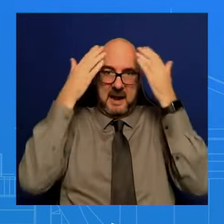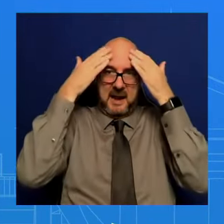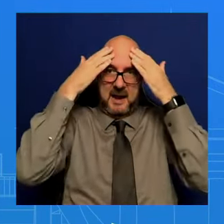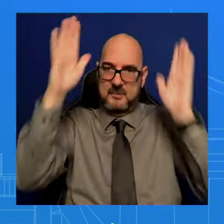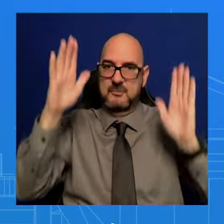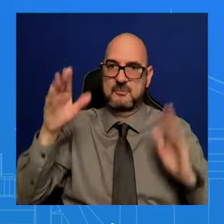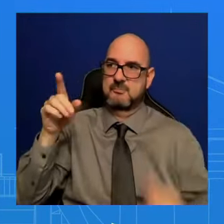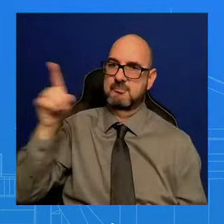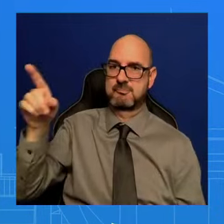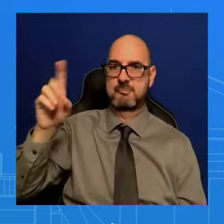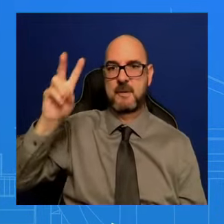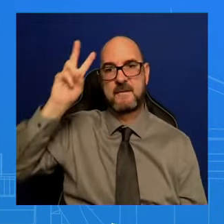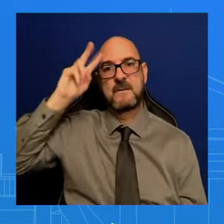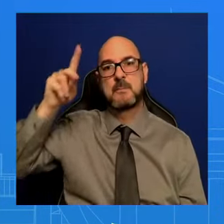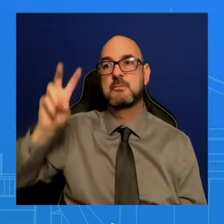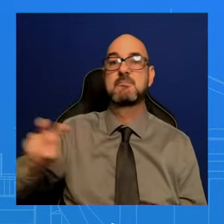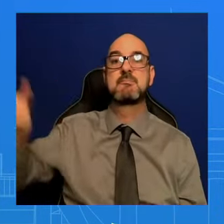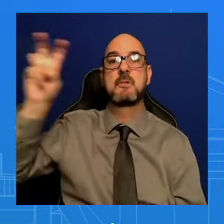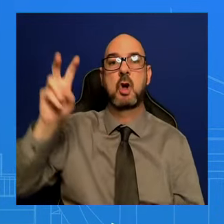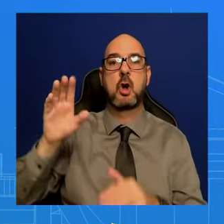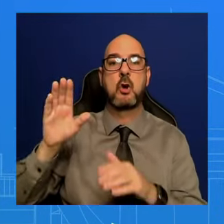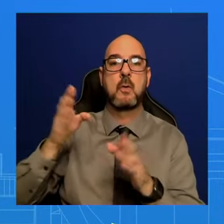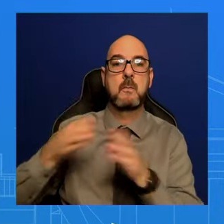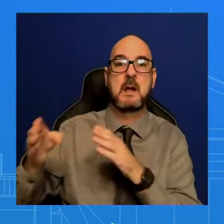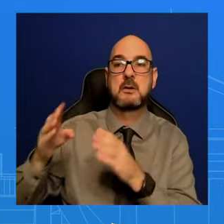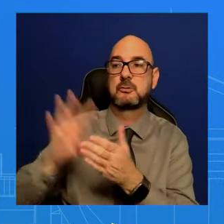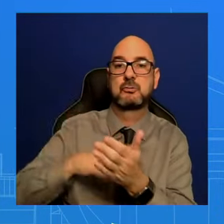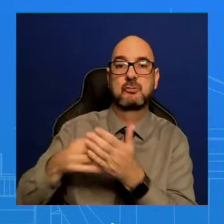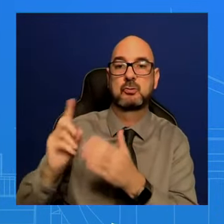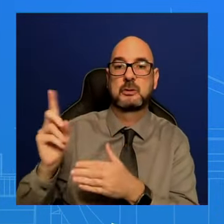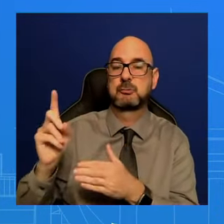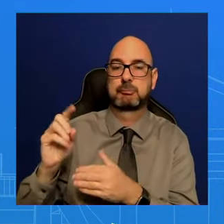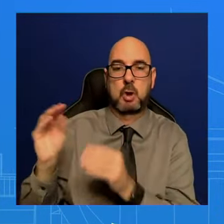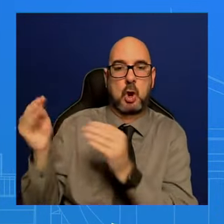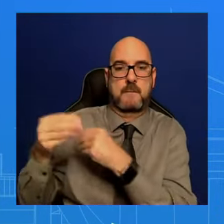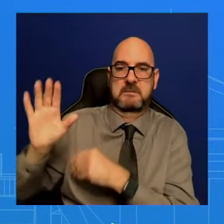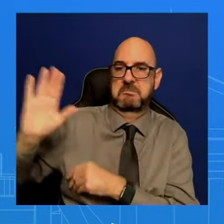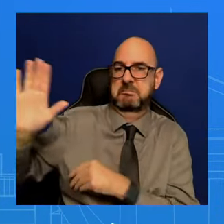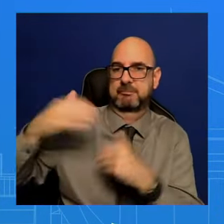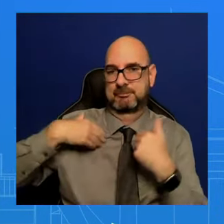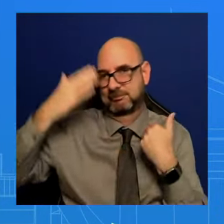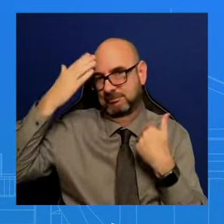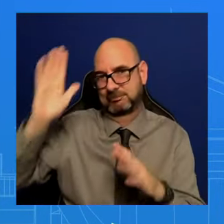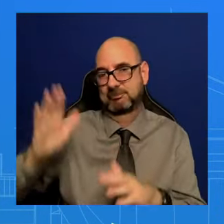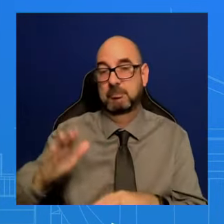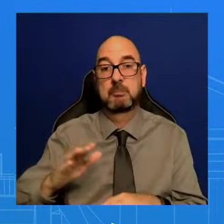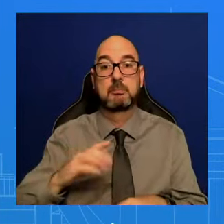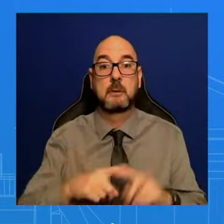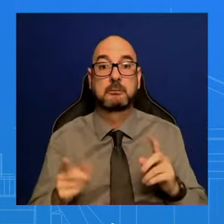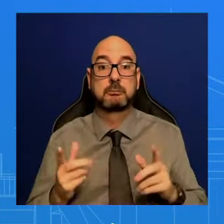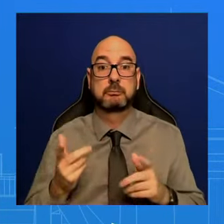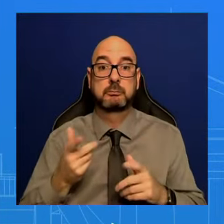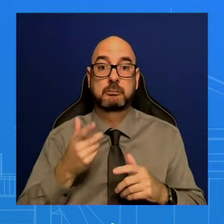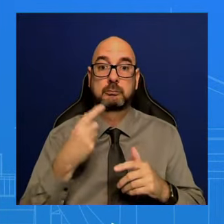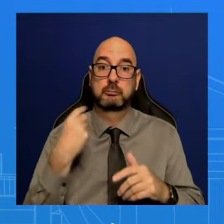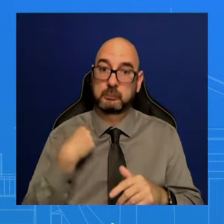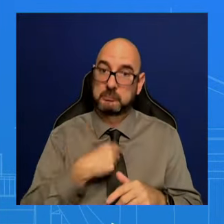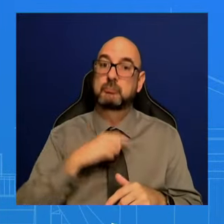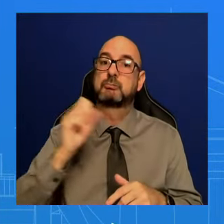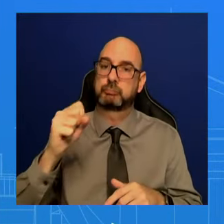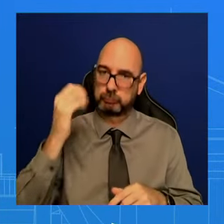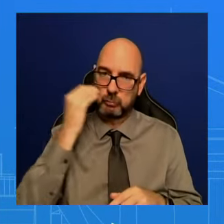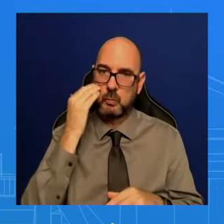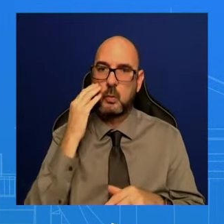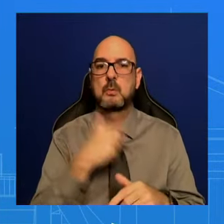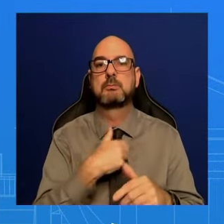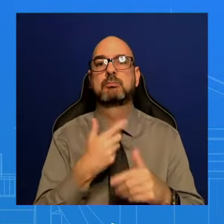going to be. We've been very clear. We've been very clear dealing with what our message has been, essentially, right? Dealing for